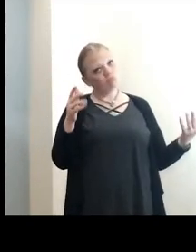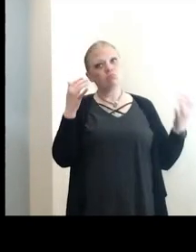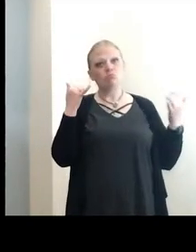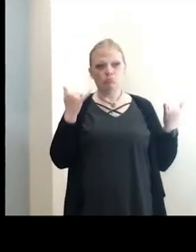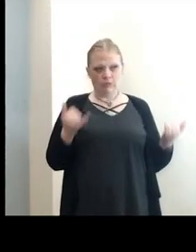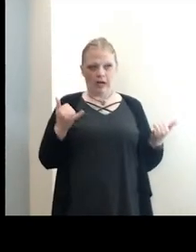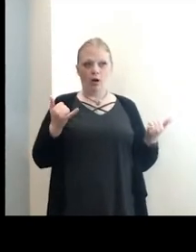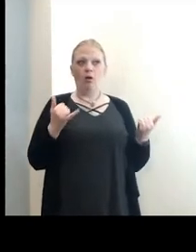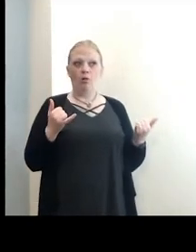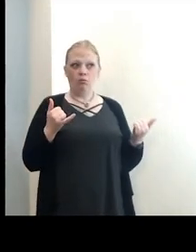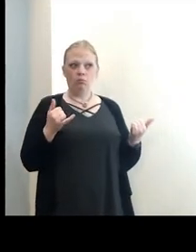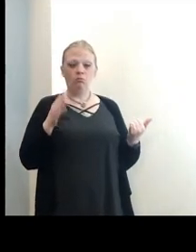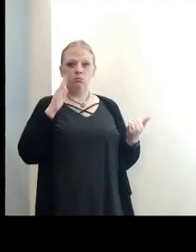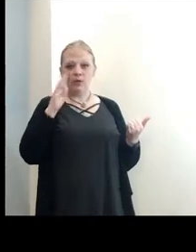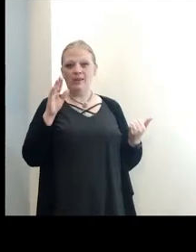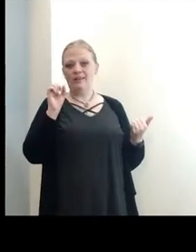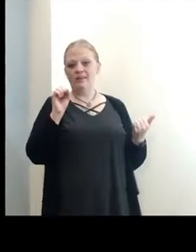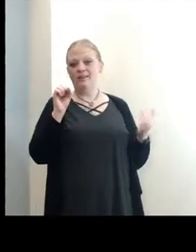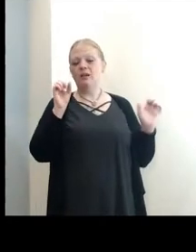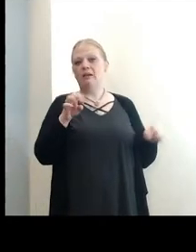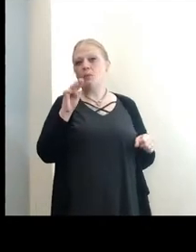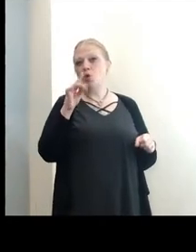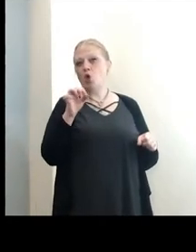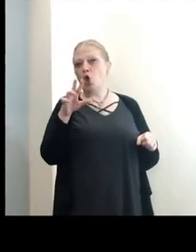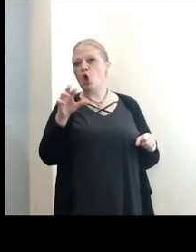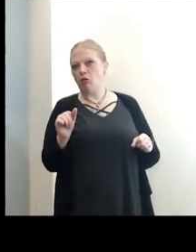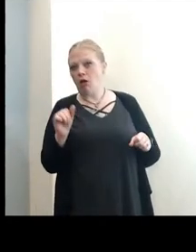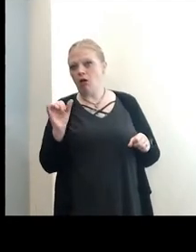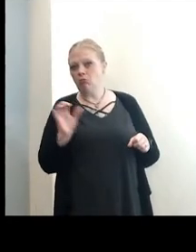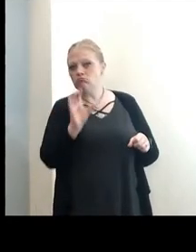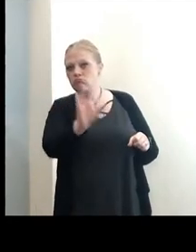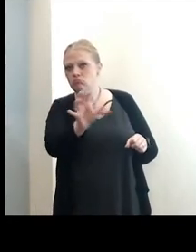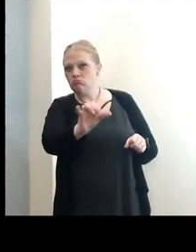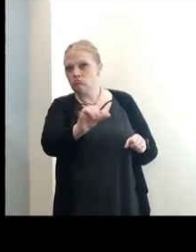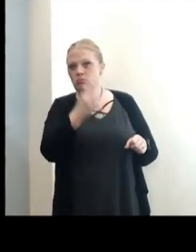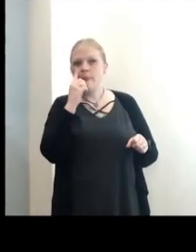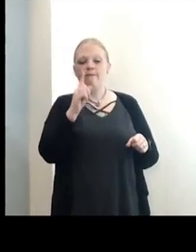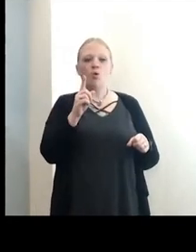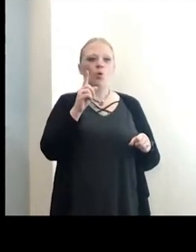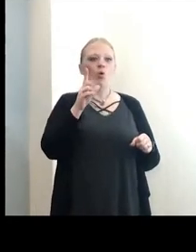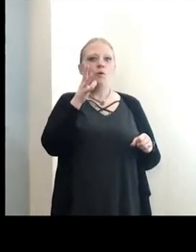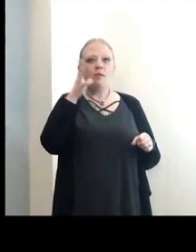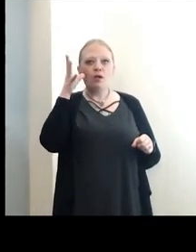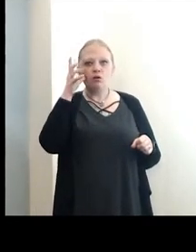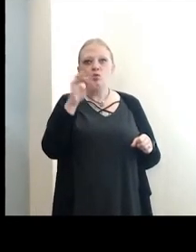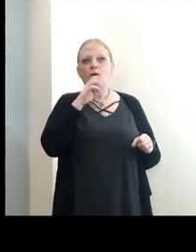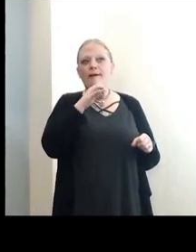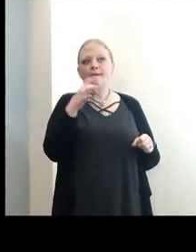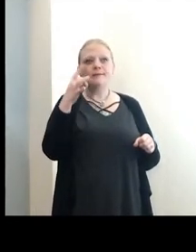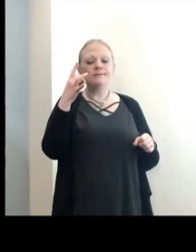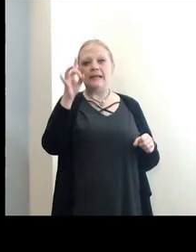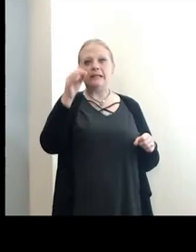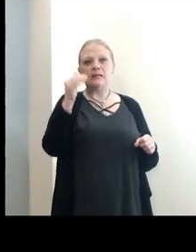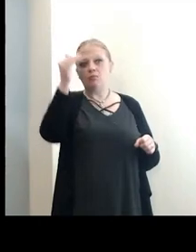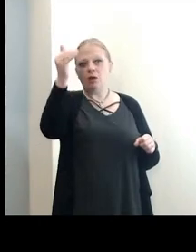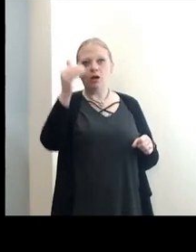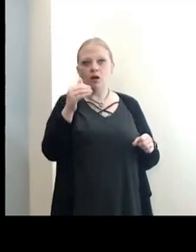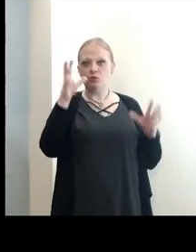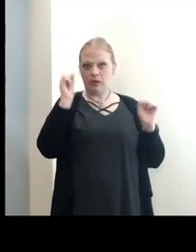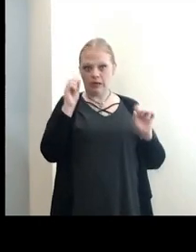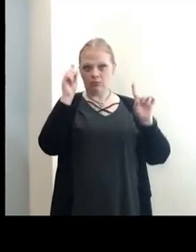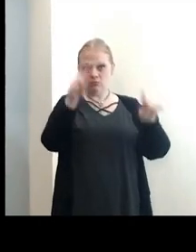position right now where we'd be given Moderna to the parents or the other family members who are 18 and above so that they could all attend graduation together.